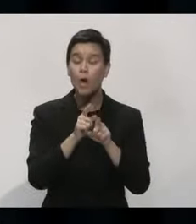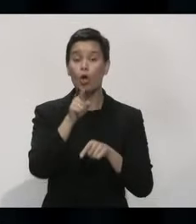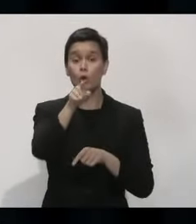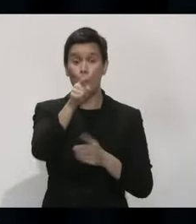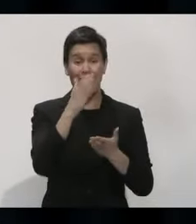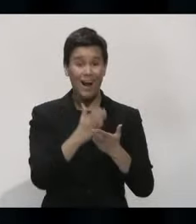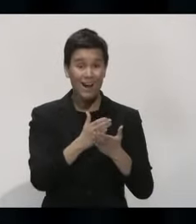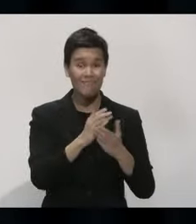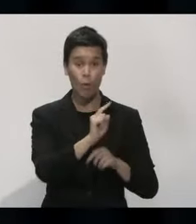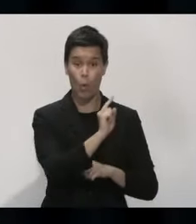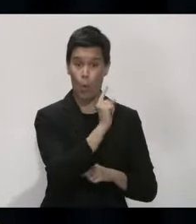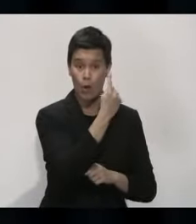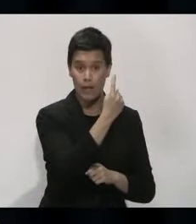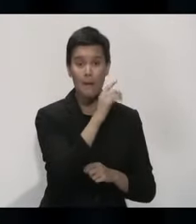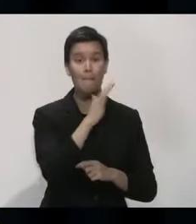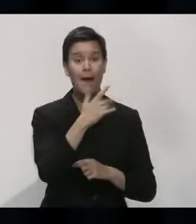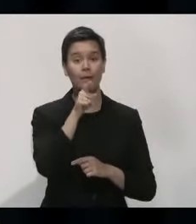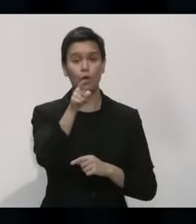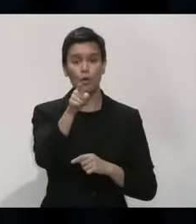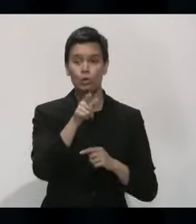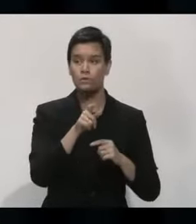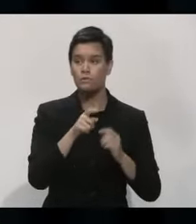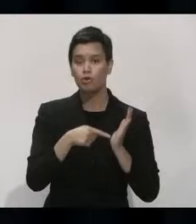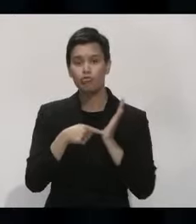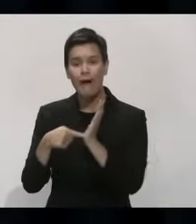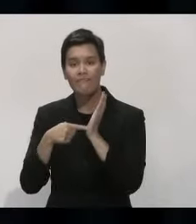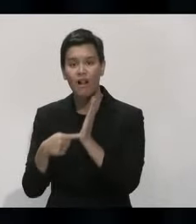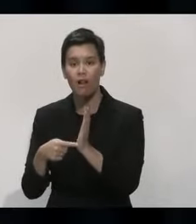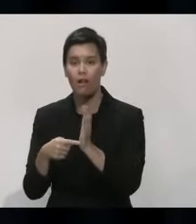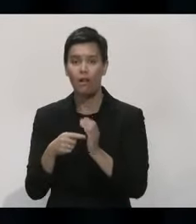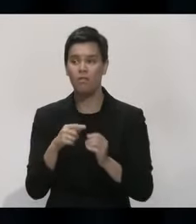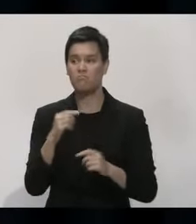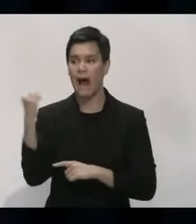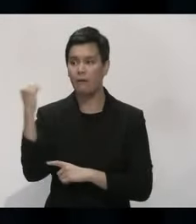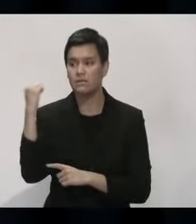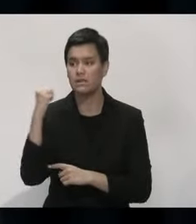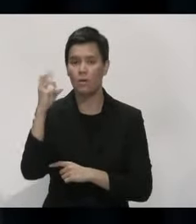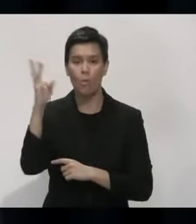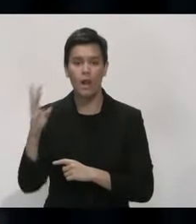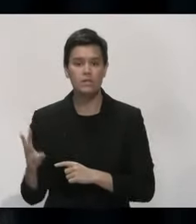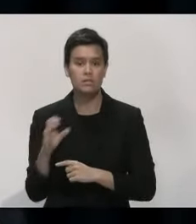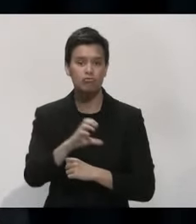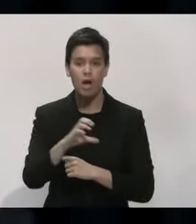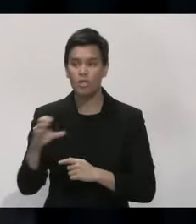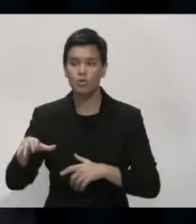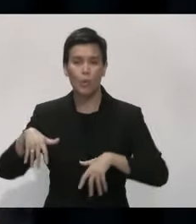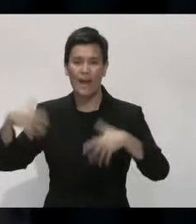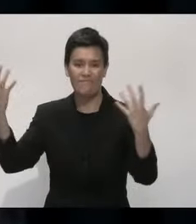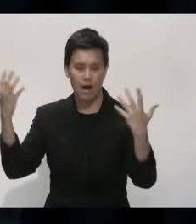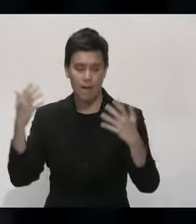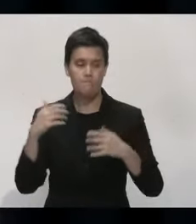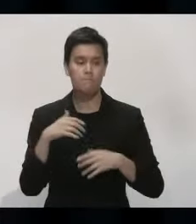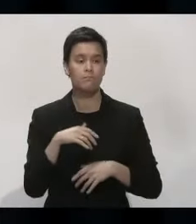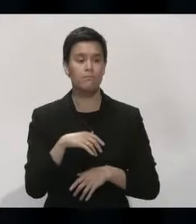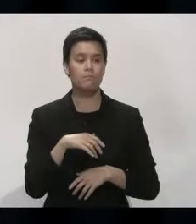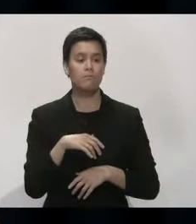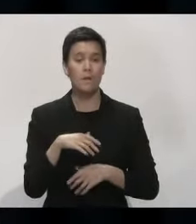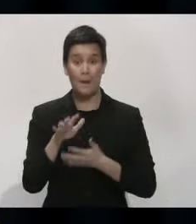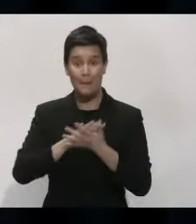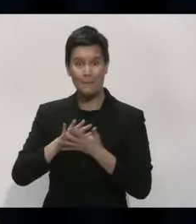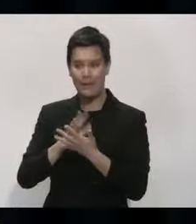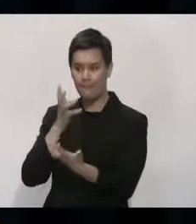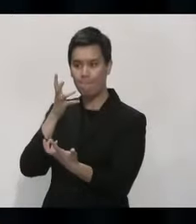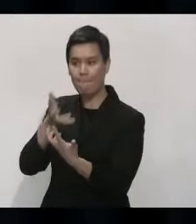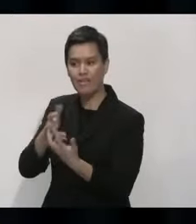the week or during the weekend, please act as if you were at home. So take your Auckland alert level 2.5 with you